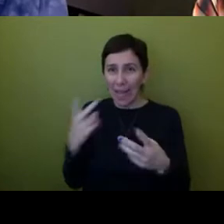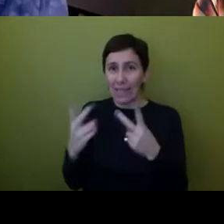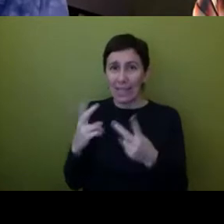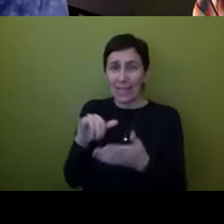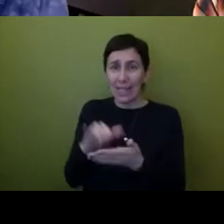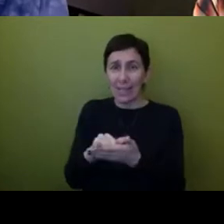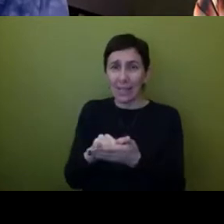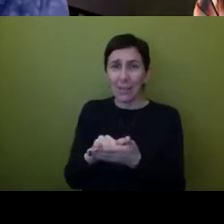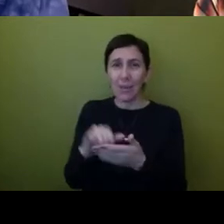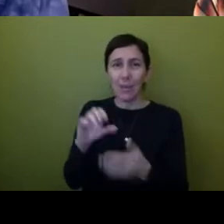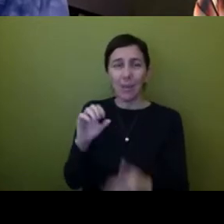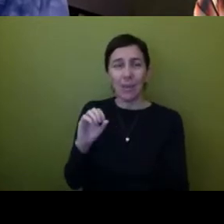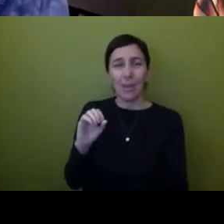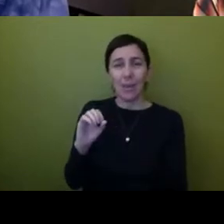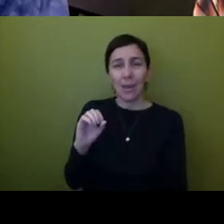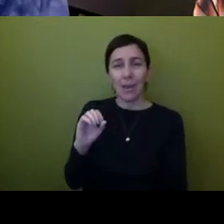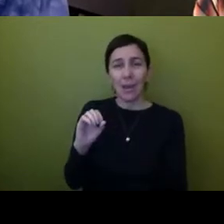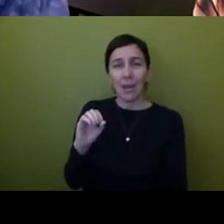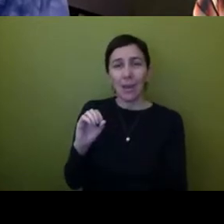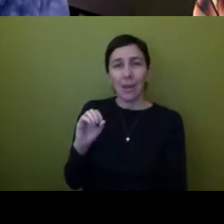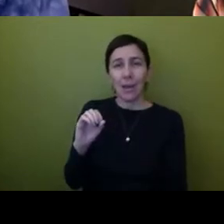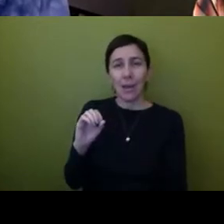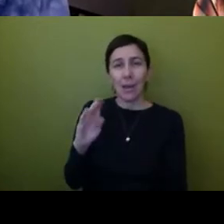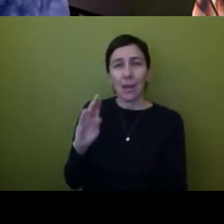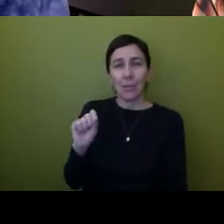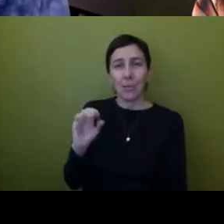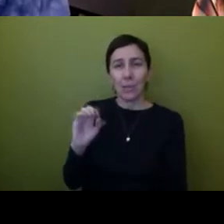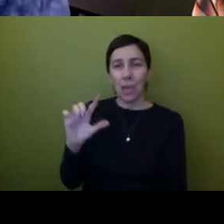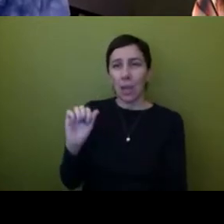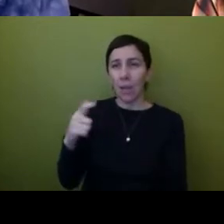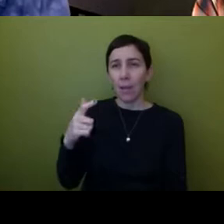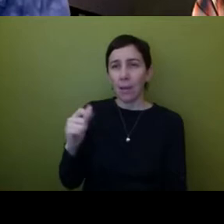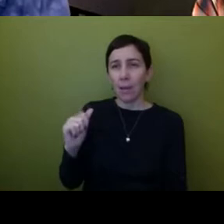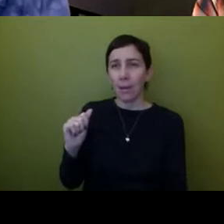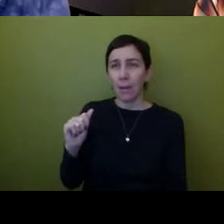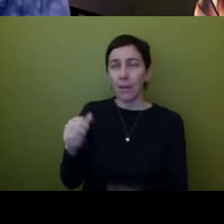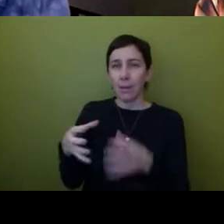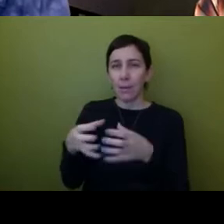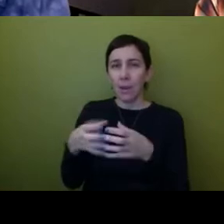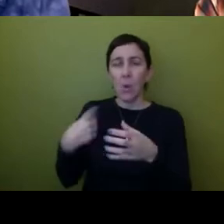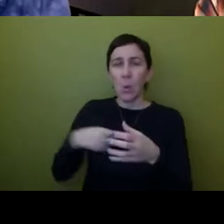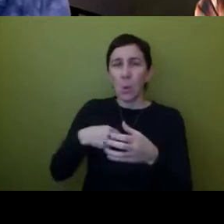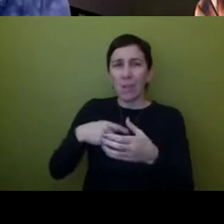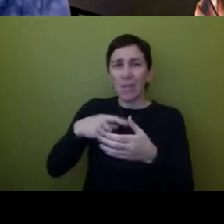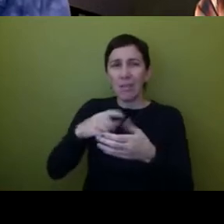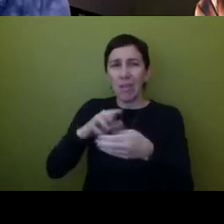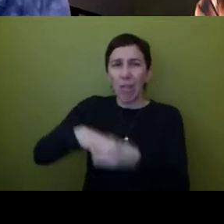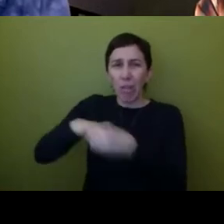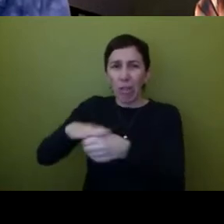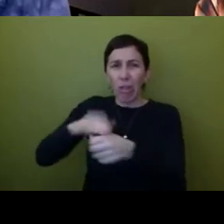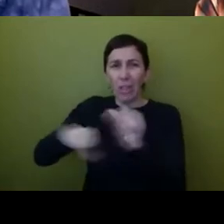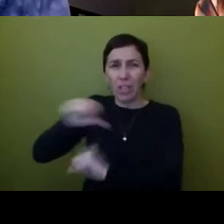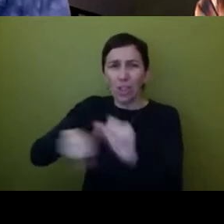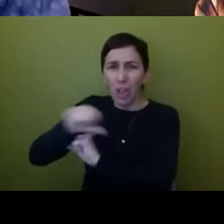saliga um when we sort of uh beat down each other then i really realized like how